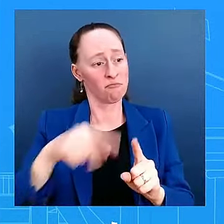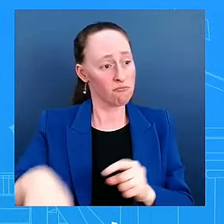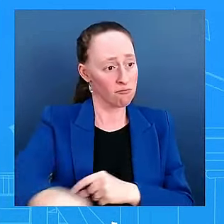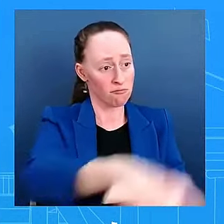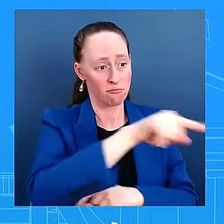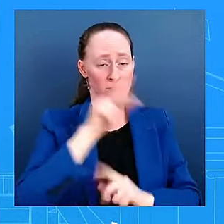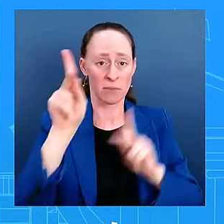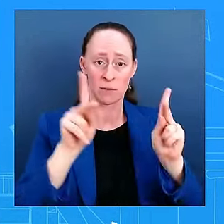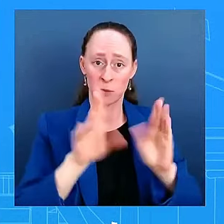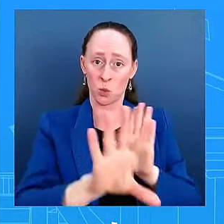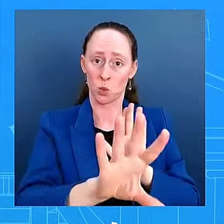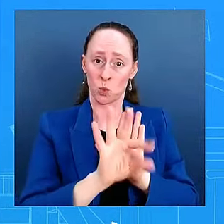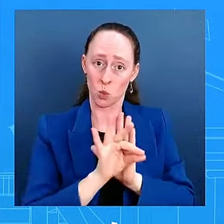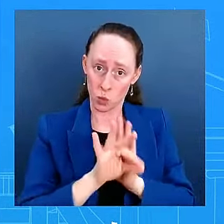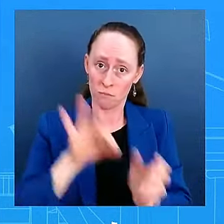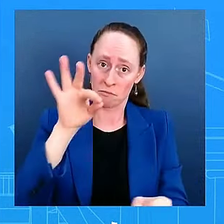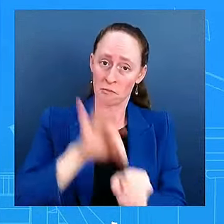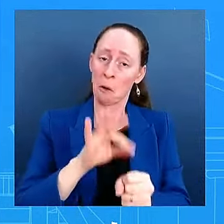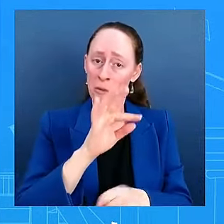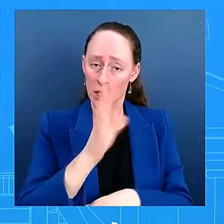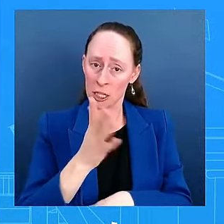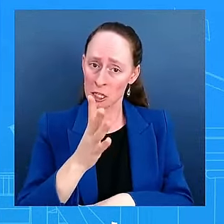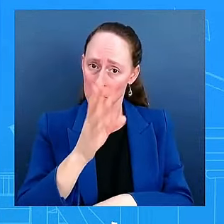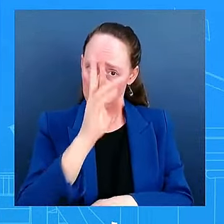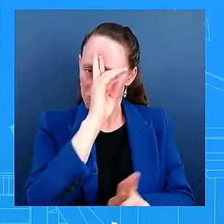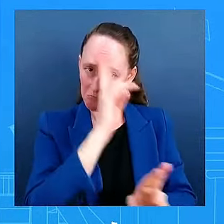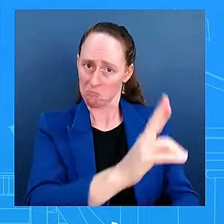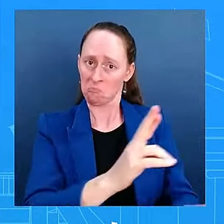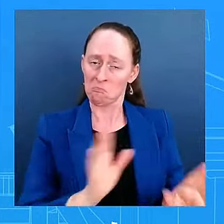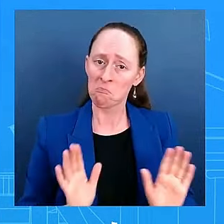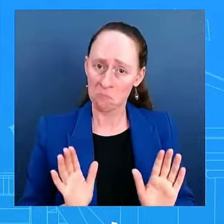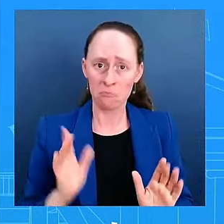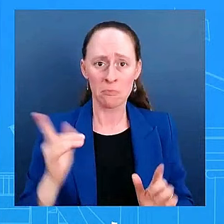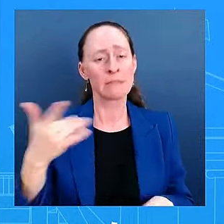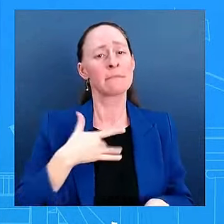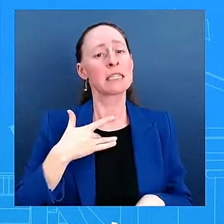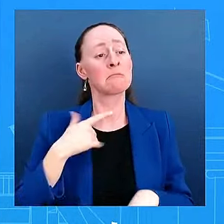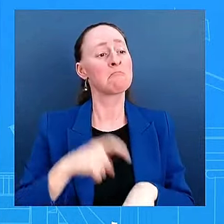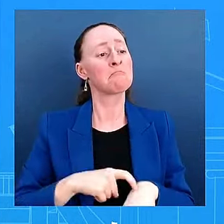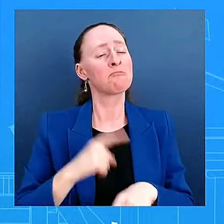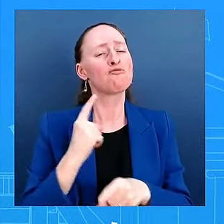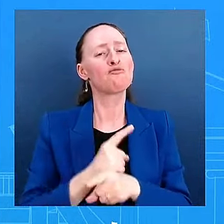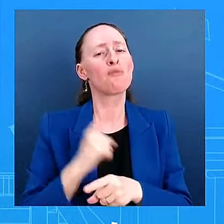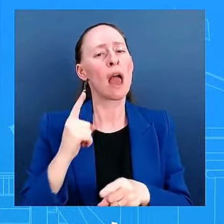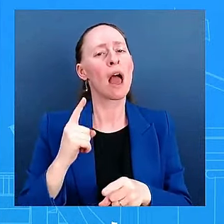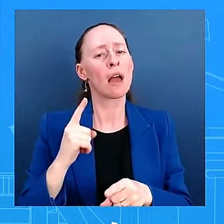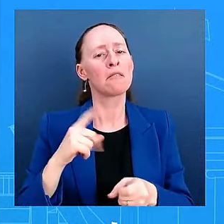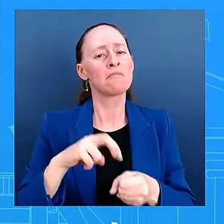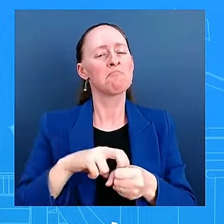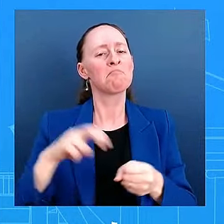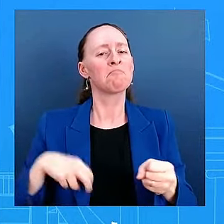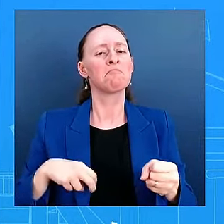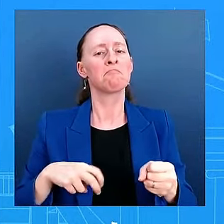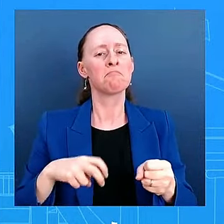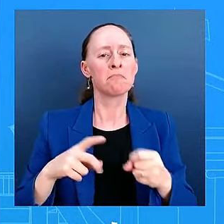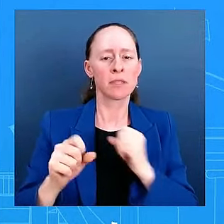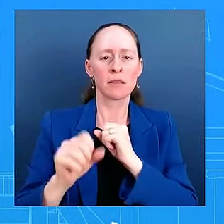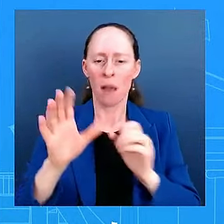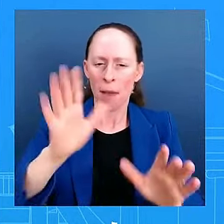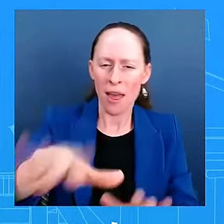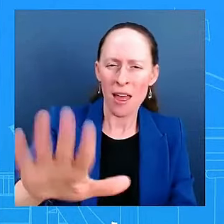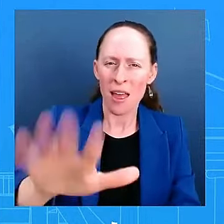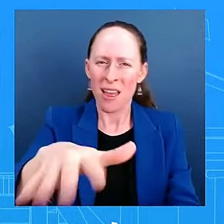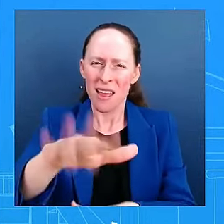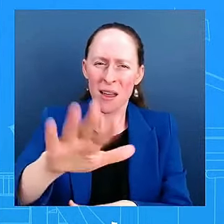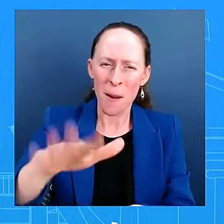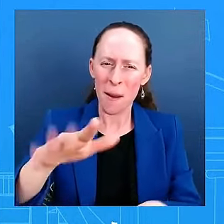he stepped aside, decided that he wasn't going to run, he automatically... Did that though? Guys, here's the thing. And